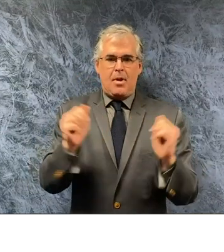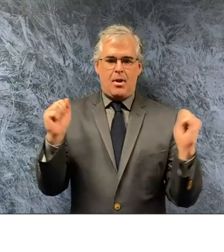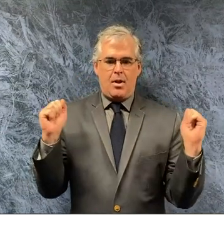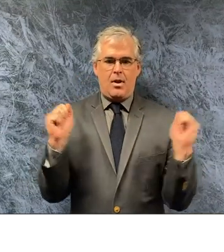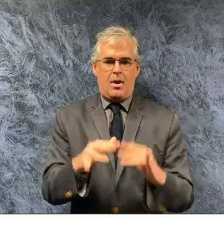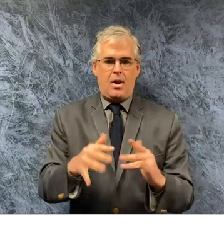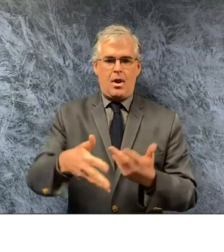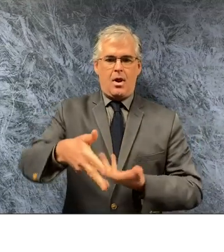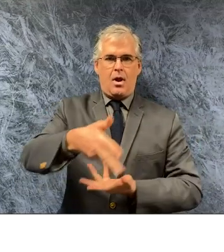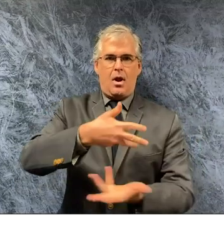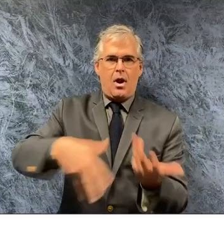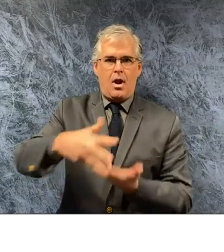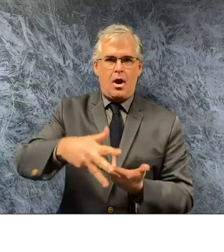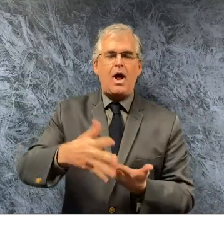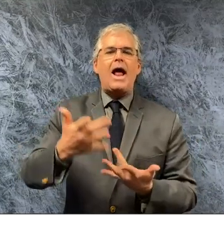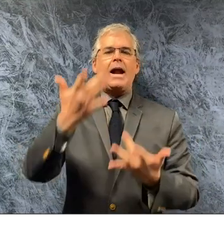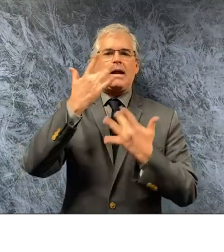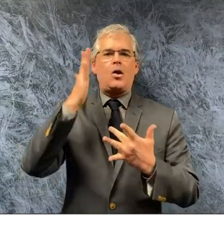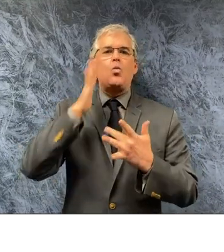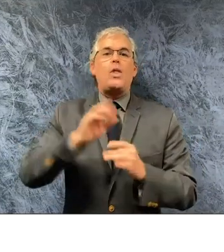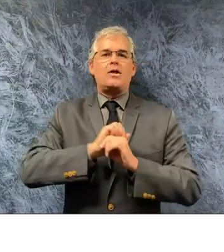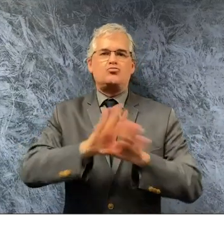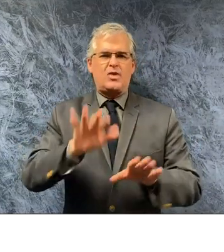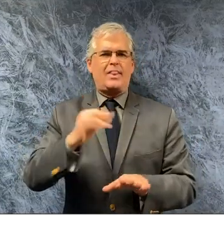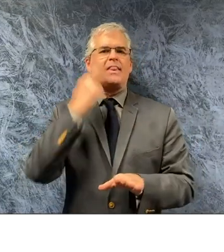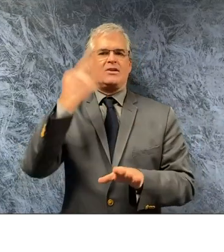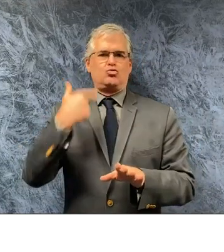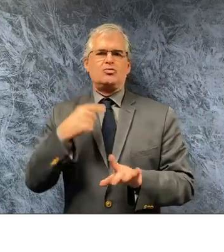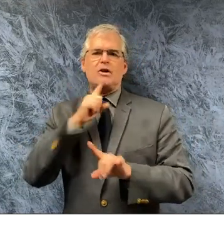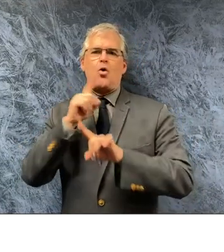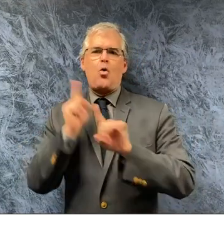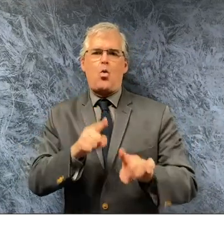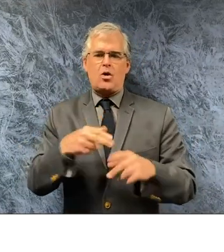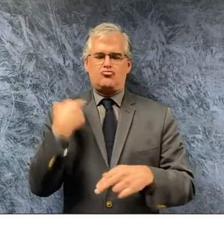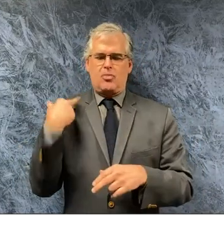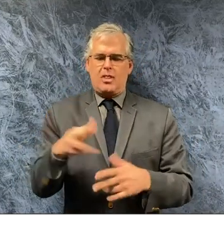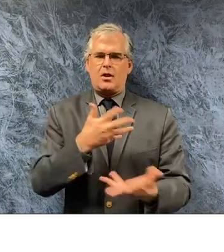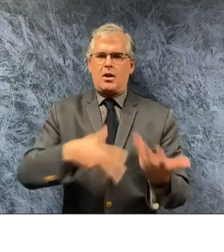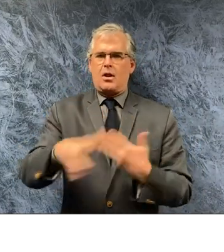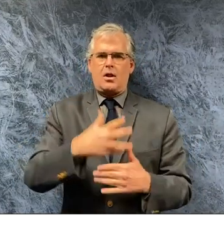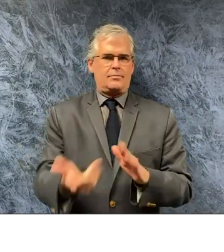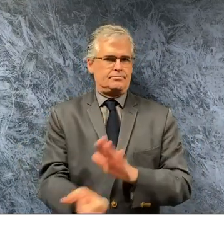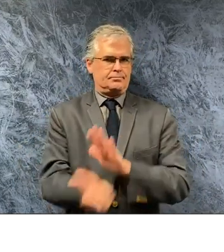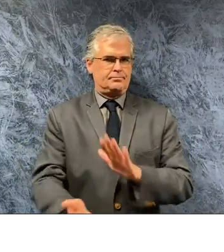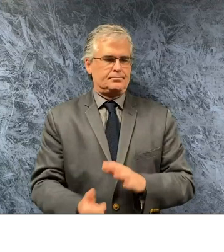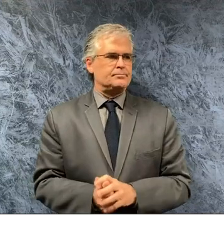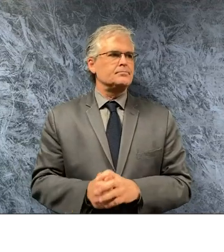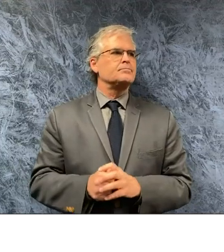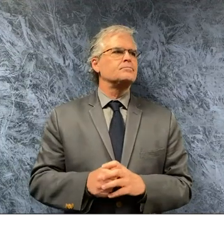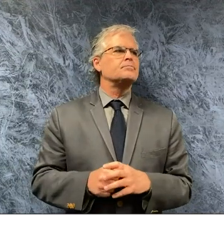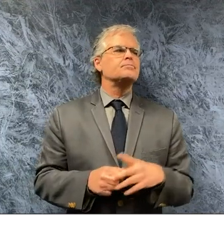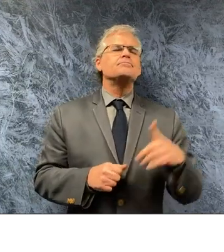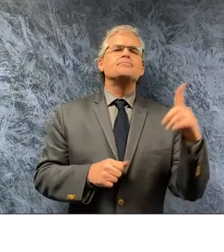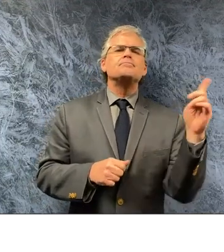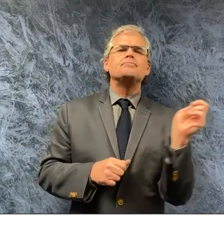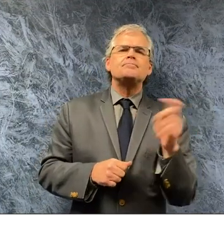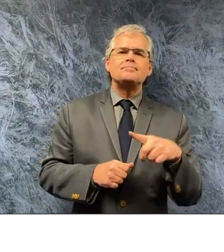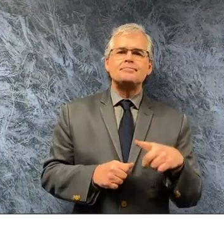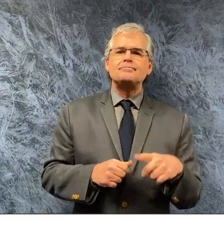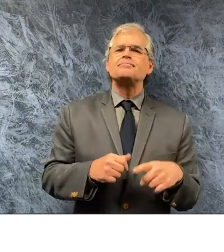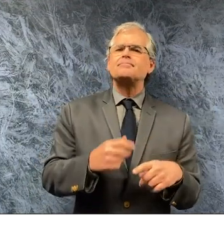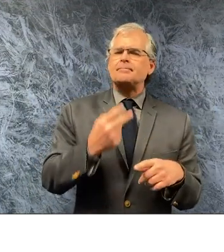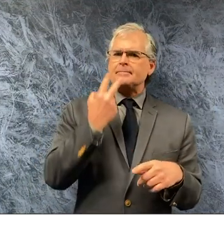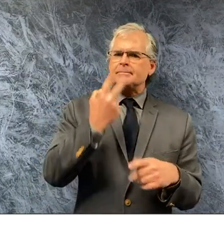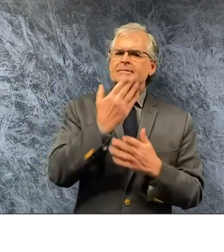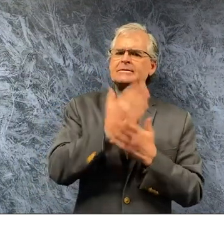issued this directive yeah governor major cities across the u.s are reporting in the past week that their black residents are being